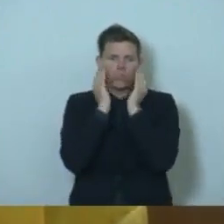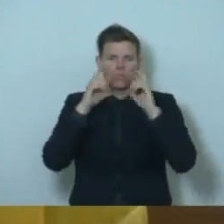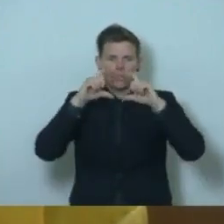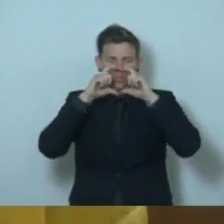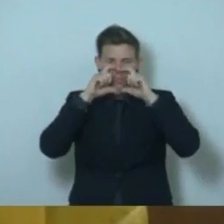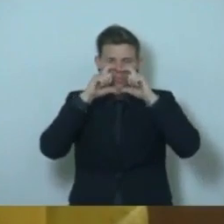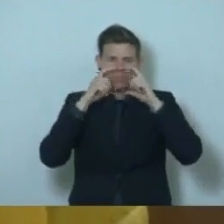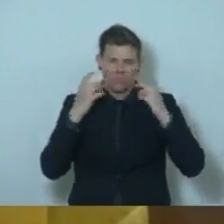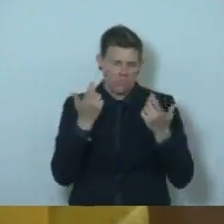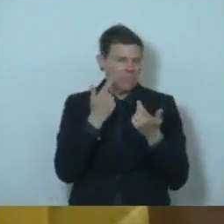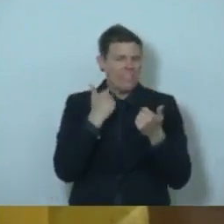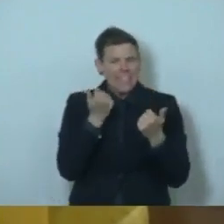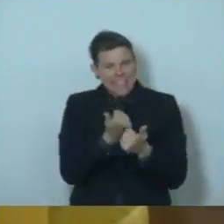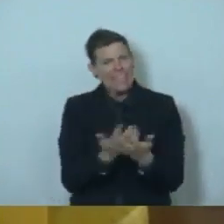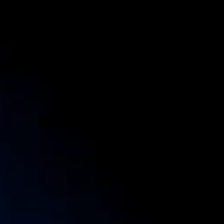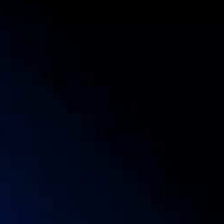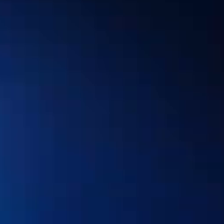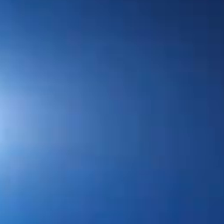say one more thing about this.